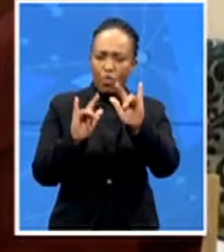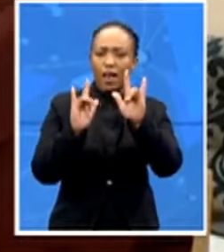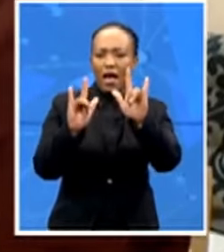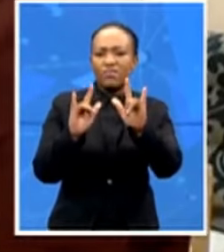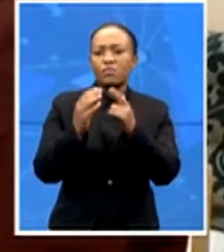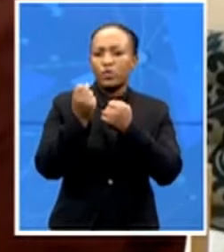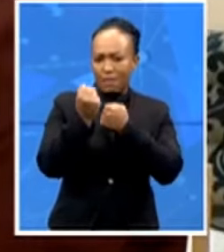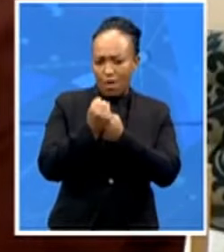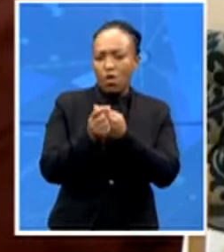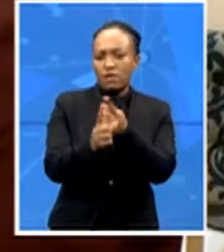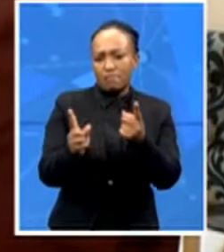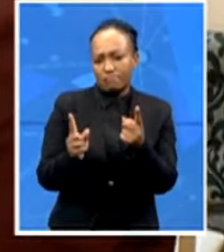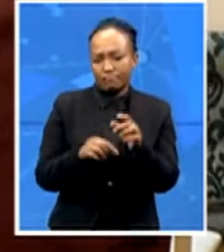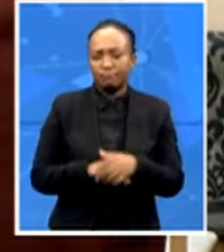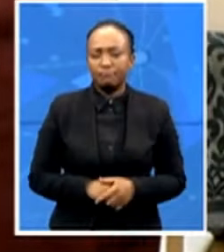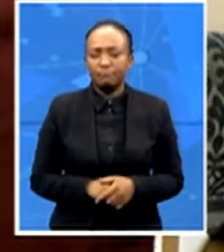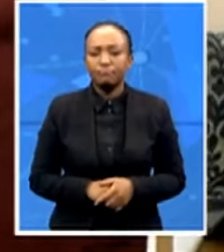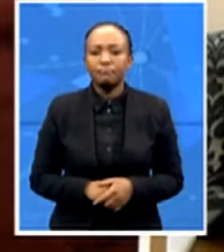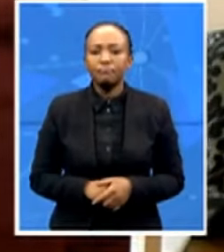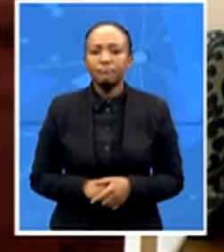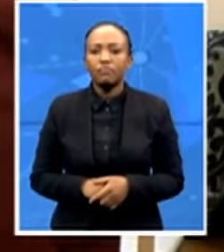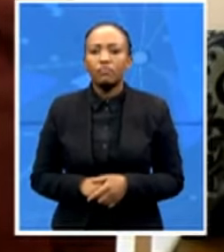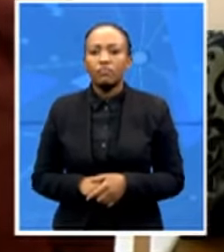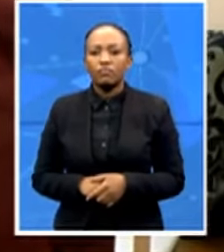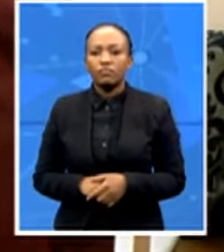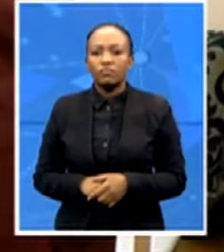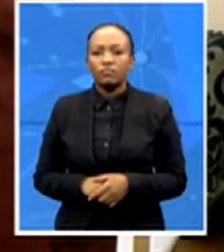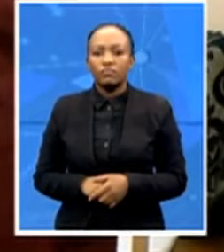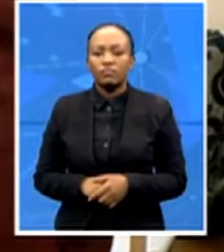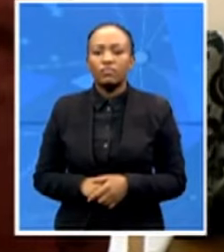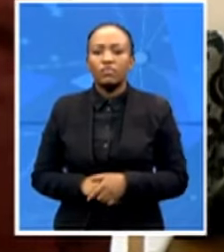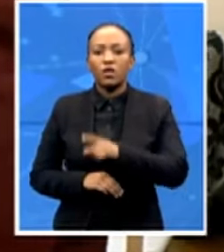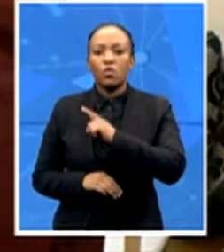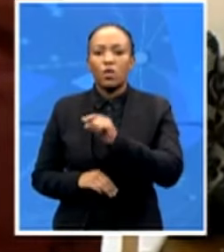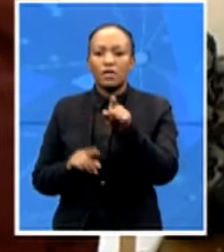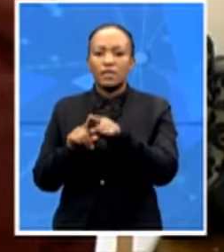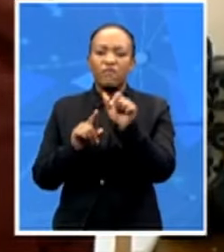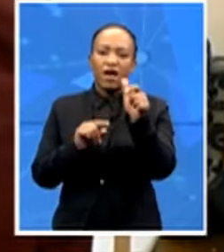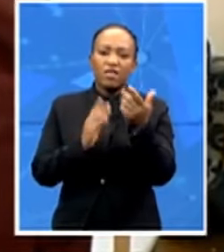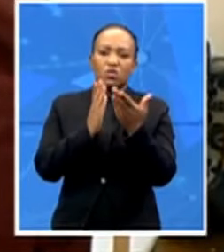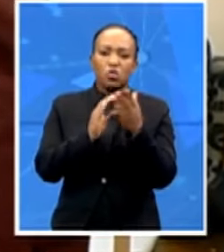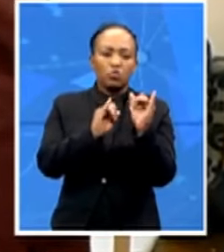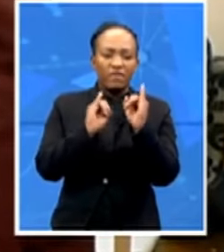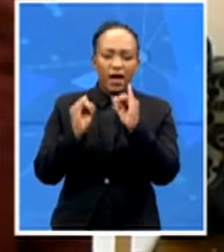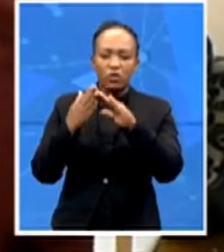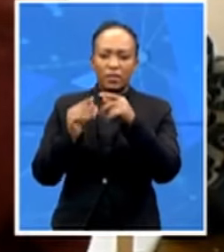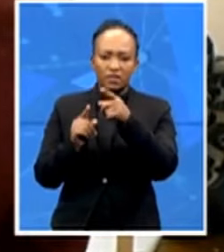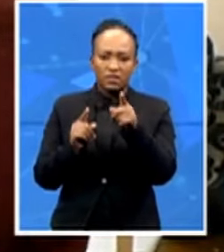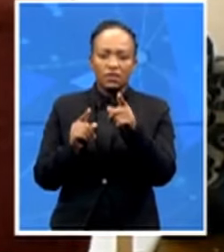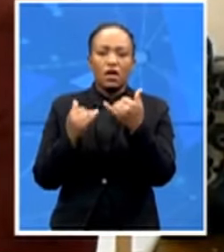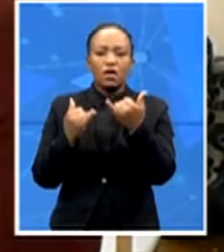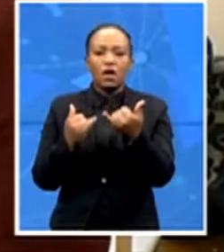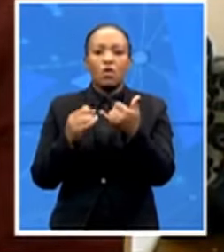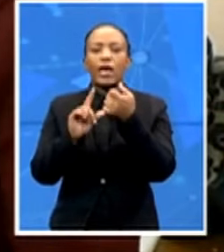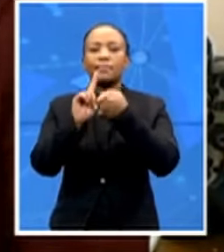just the gates and the borders of the school other schools in wider communities for example what kind of activism work has been taking place over the while?